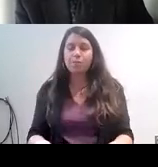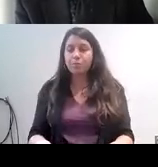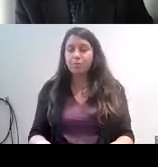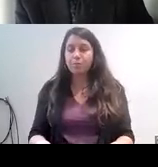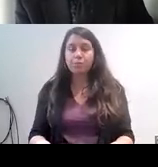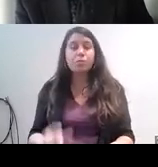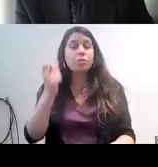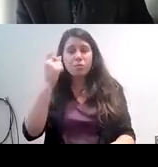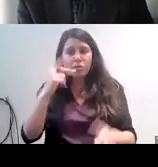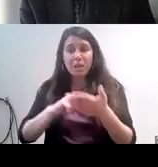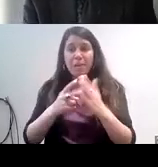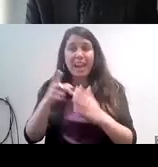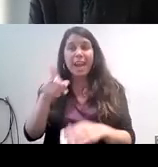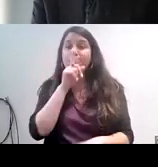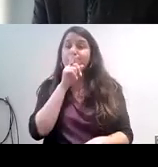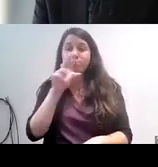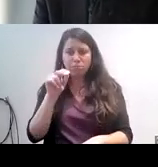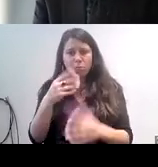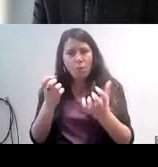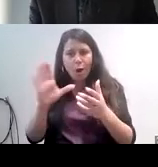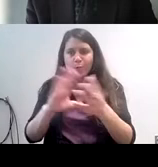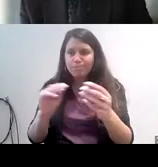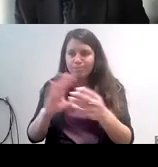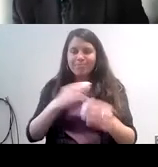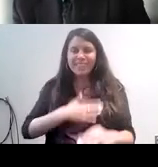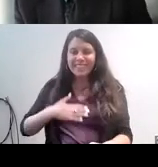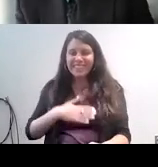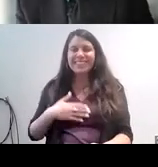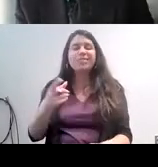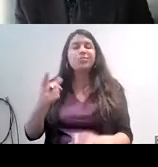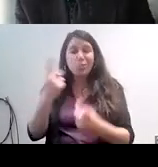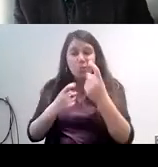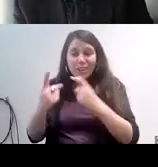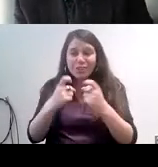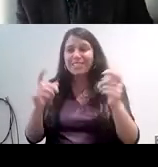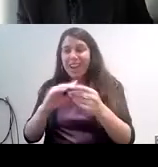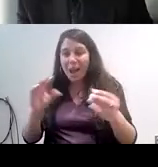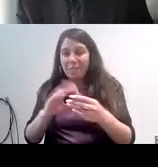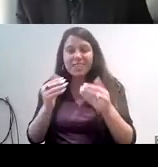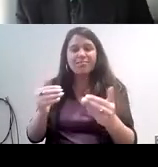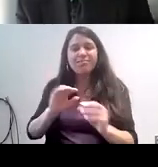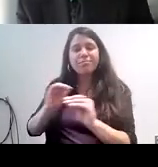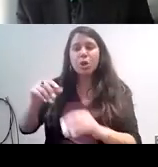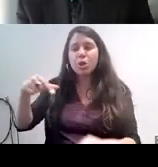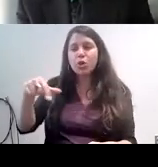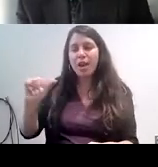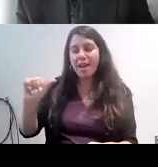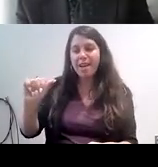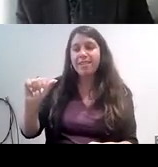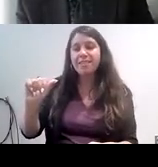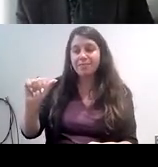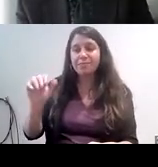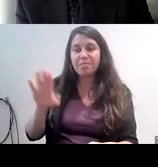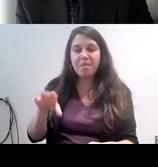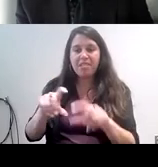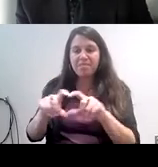much want your input here as we go along. Please think of questions and comments and put them in the Q&A box at